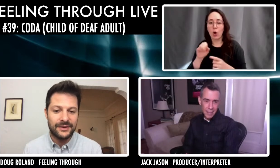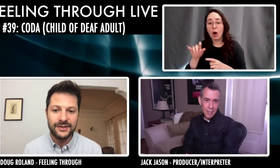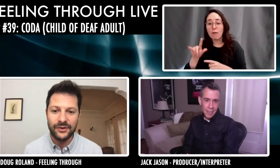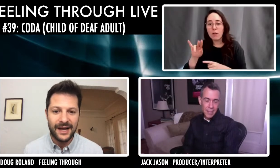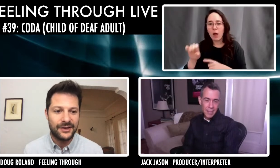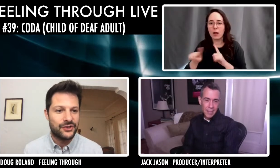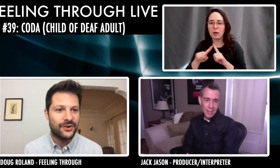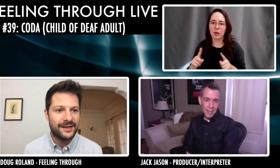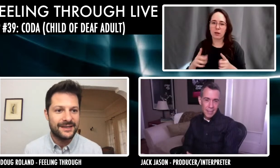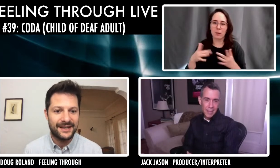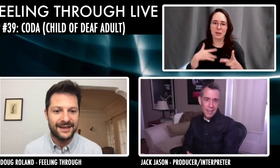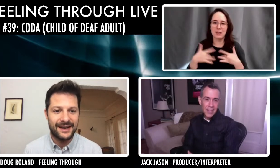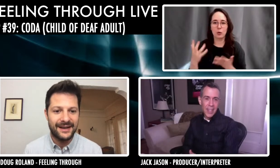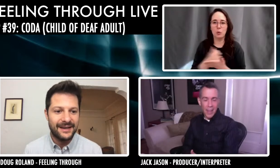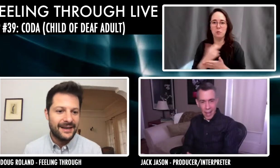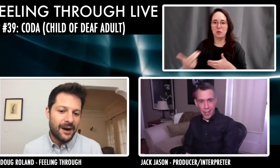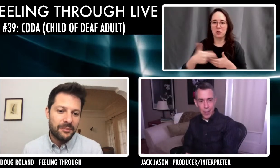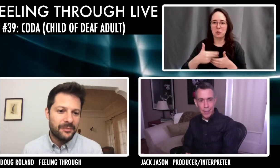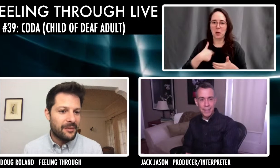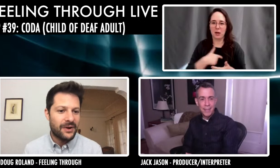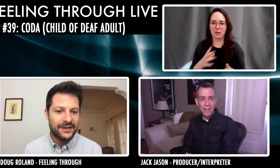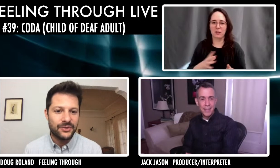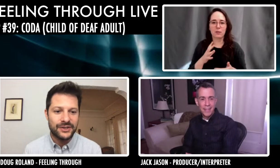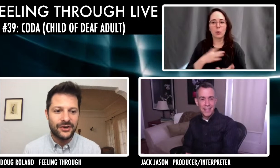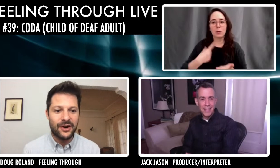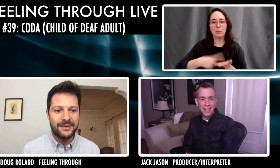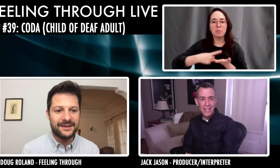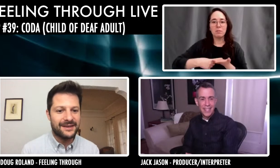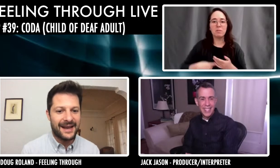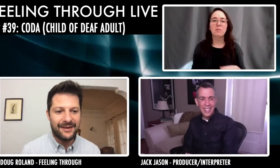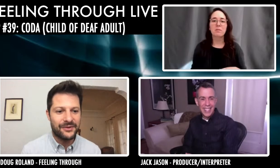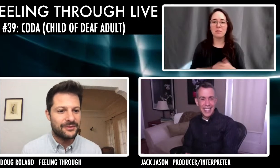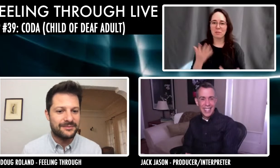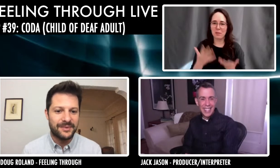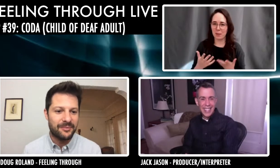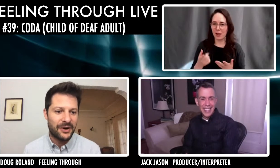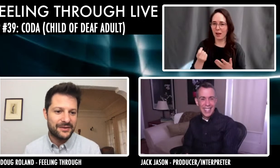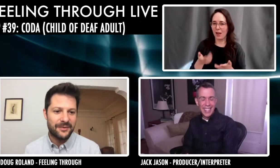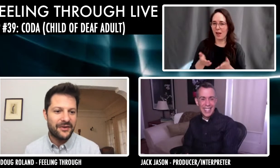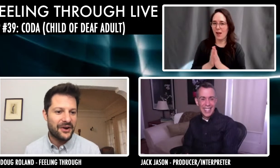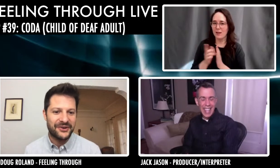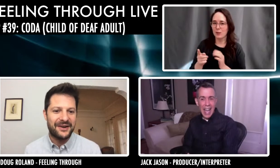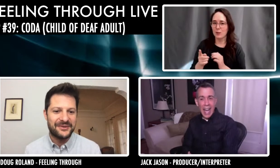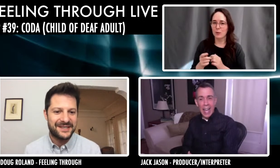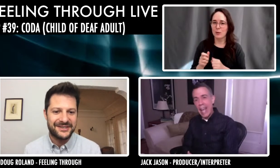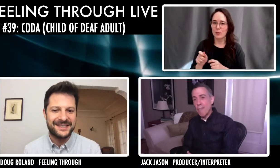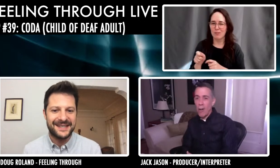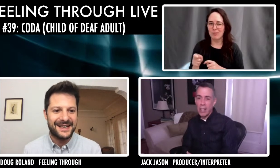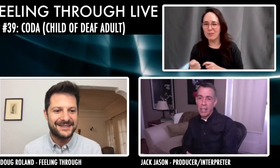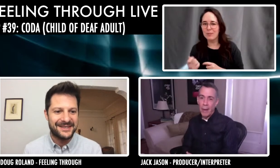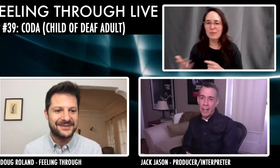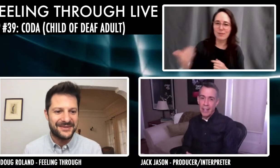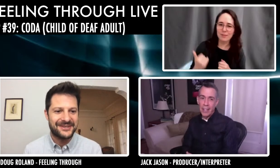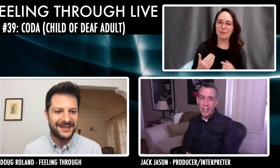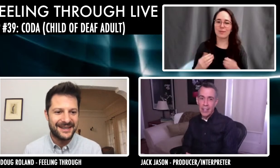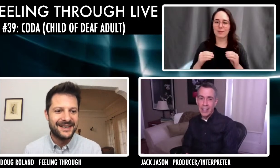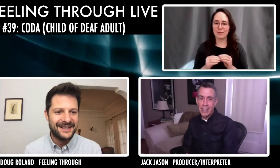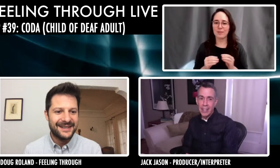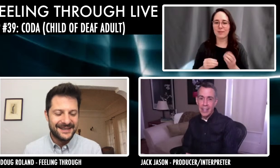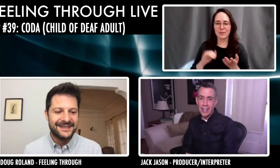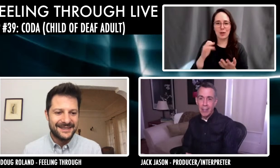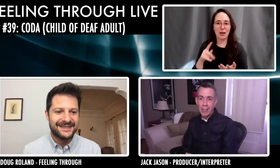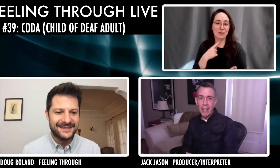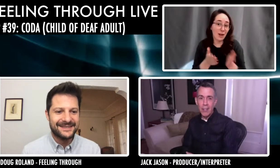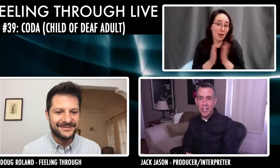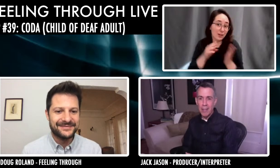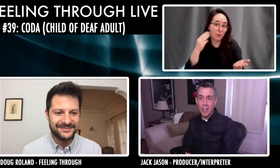today and so glad you joined us and, I'll probably twist your arm and have you be a part of some of our other conversations. Bobby come on, you know, to